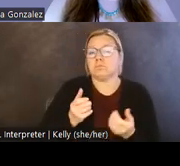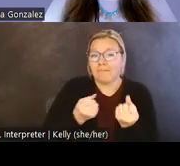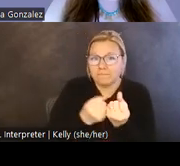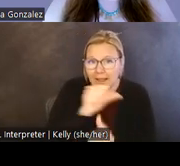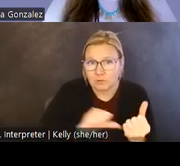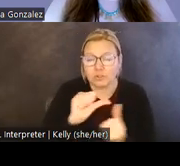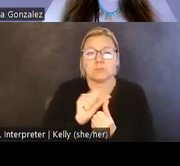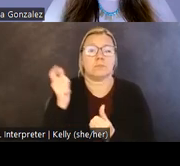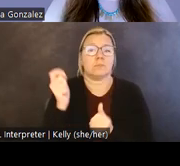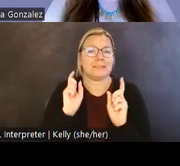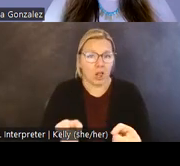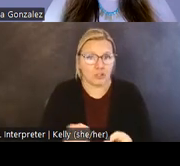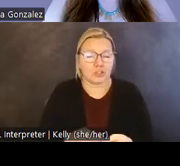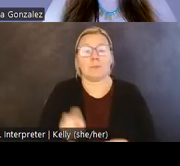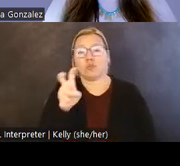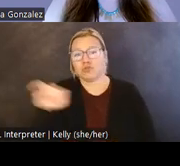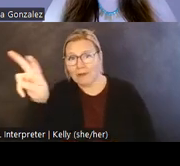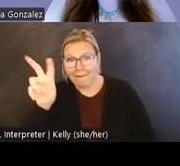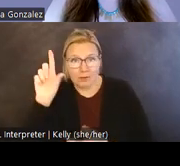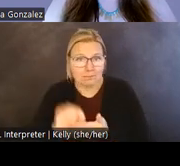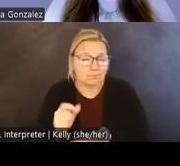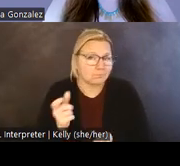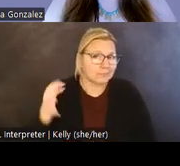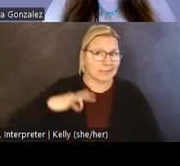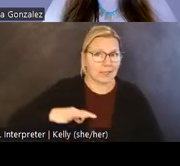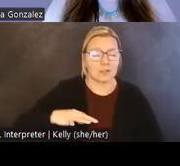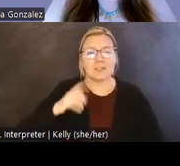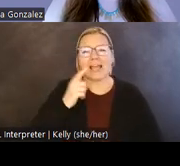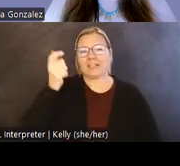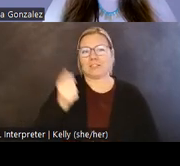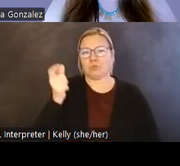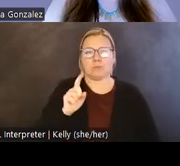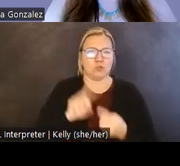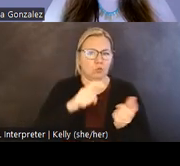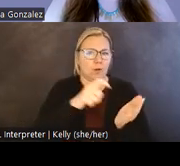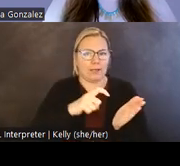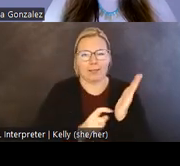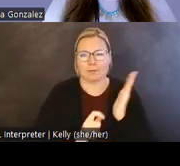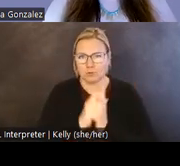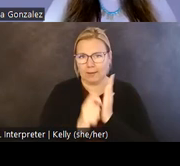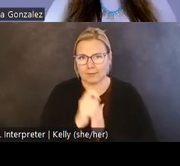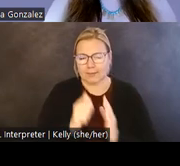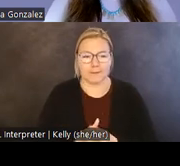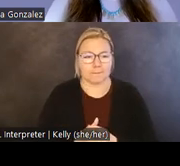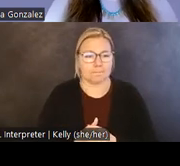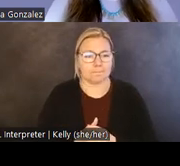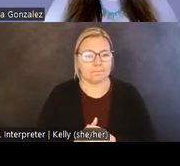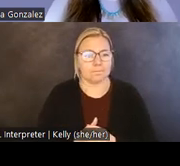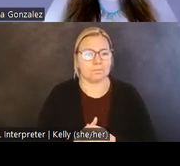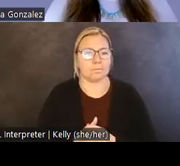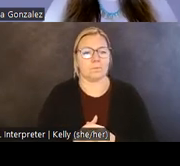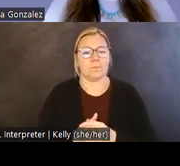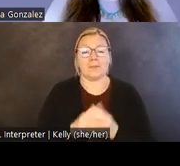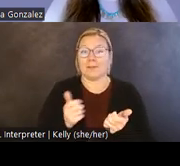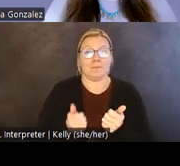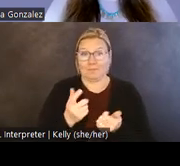travel deals, and perhaps most importantly, a subscription to Archaeology Magazine. Making the most of the new Zoom